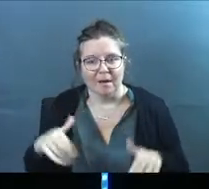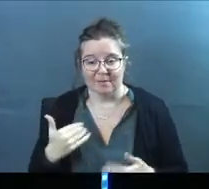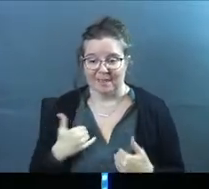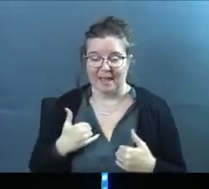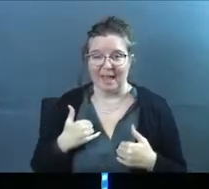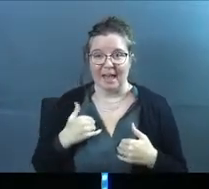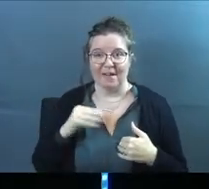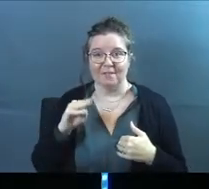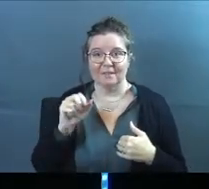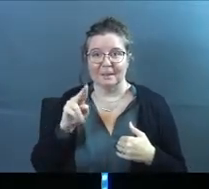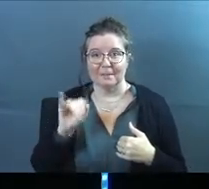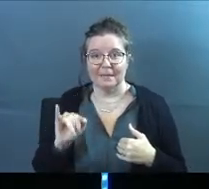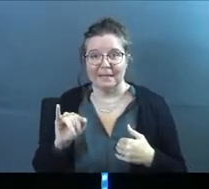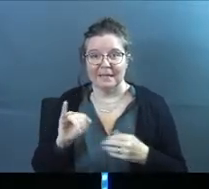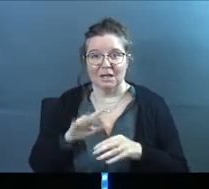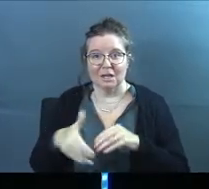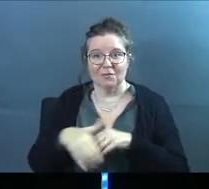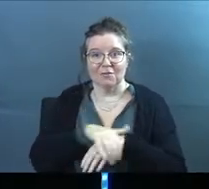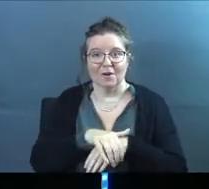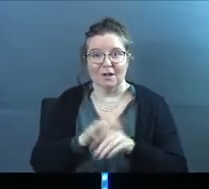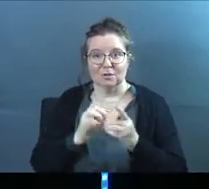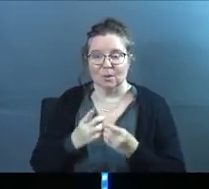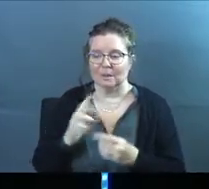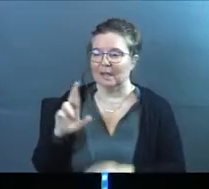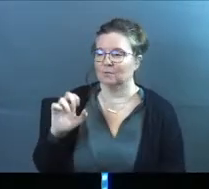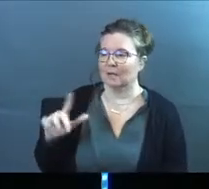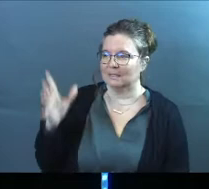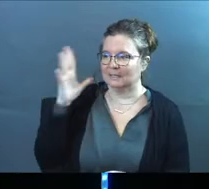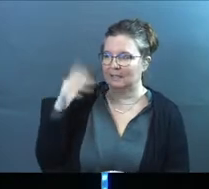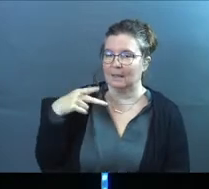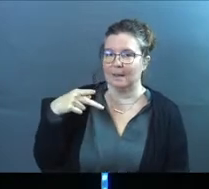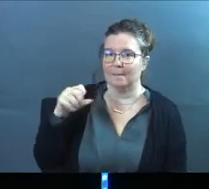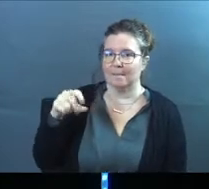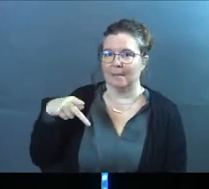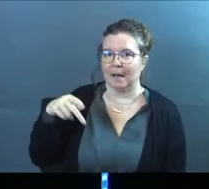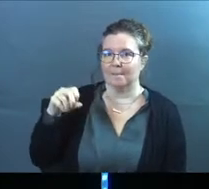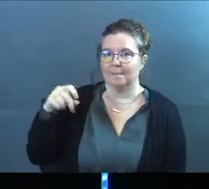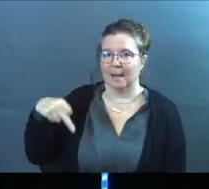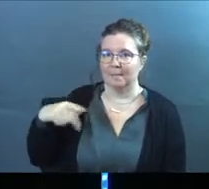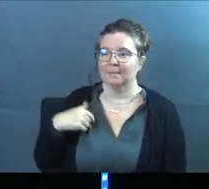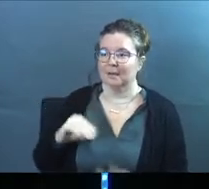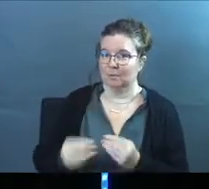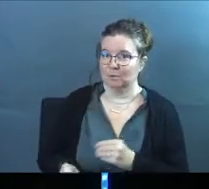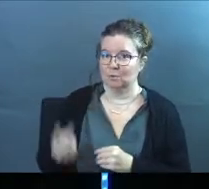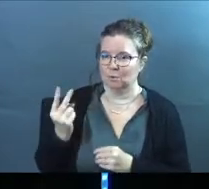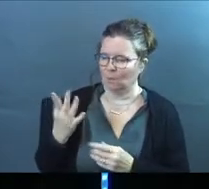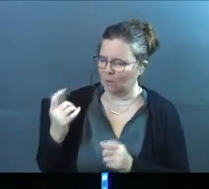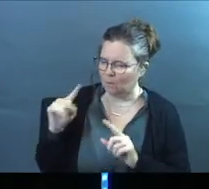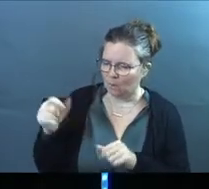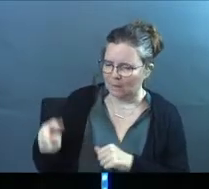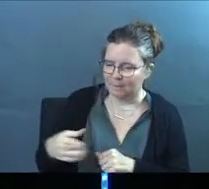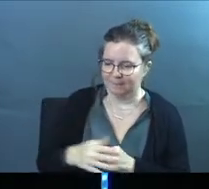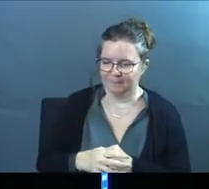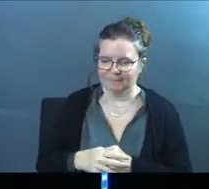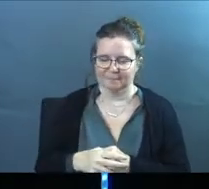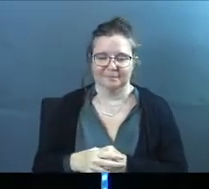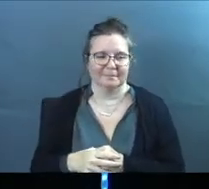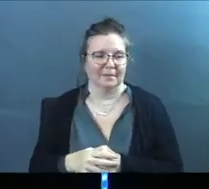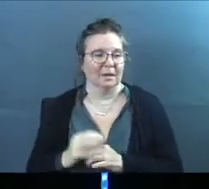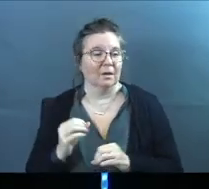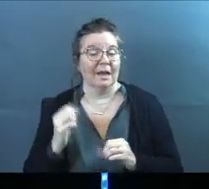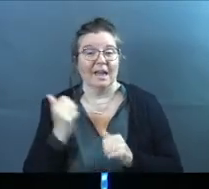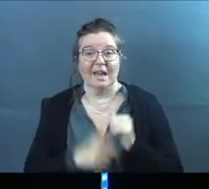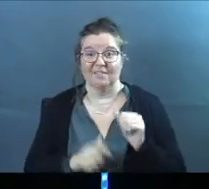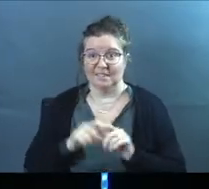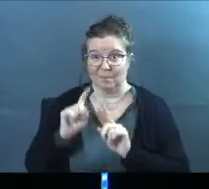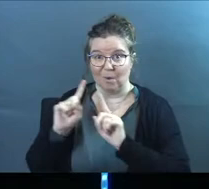They have many frosted donuts. It's like, Rachel's dad. They love going to Rachel's dad. That's papa as well. Papa number two, right? Why do you want to go with him? There is not